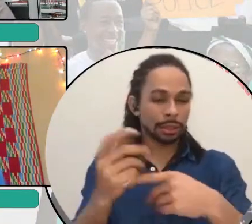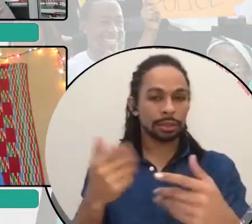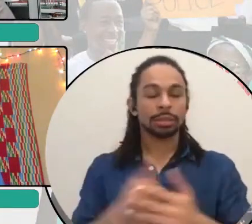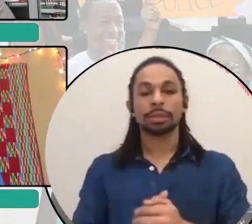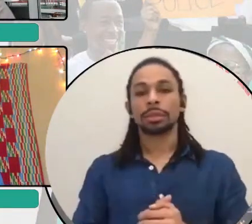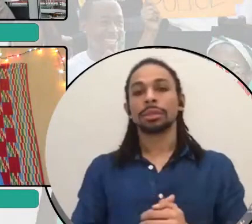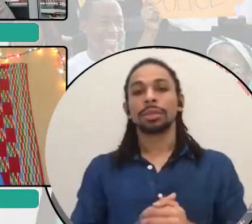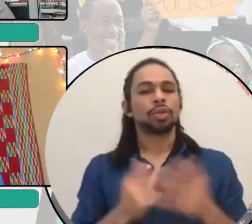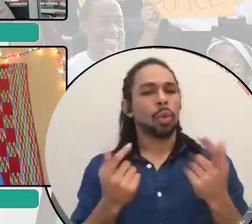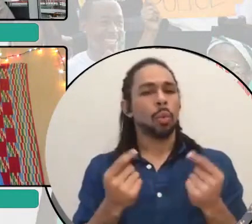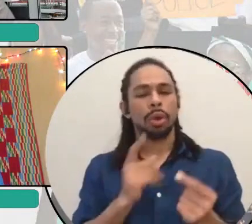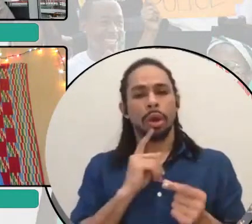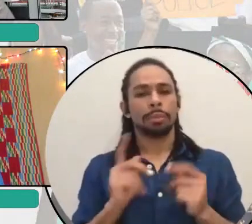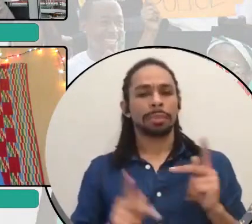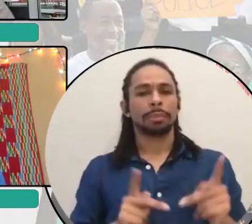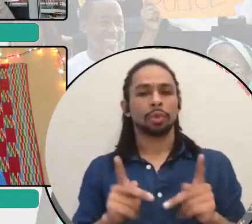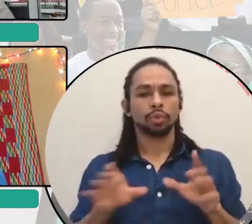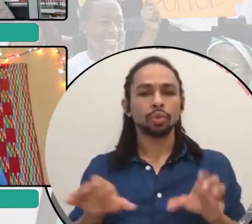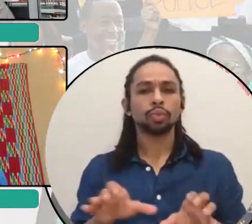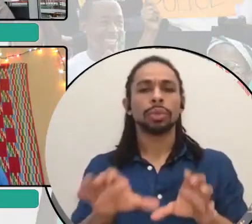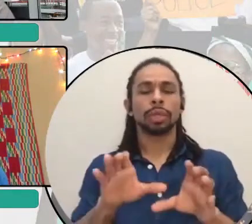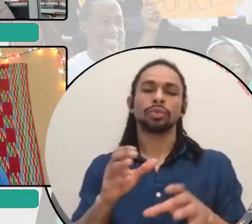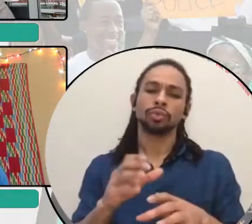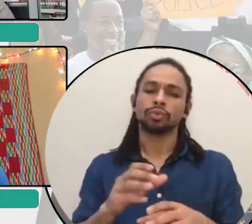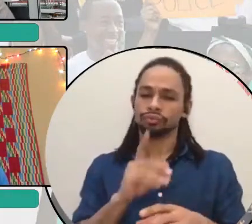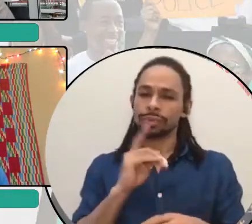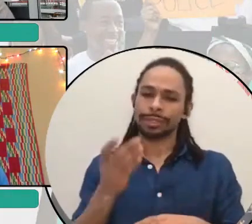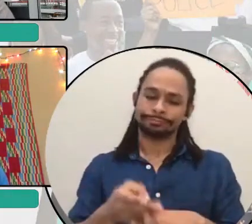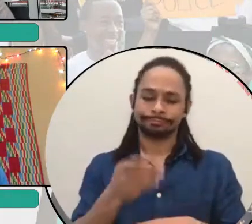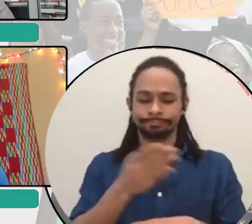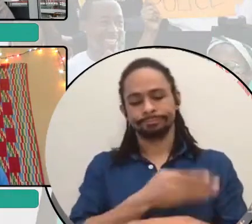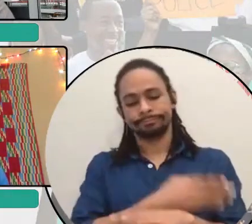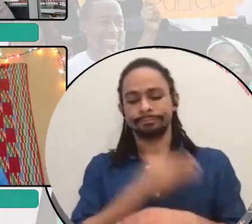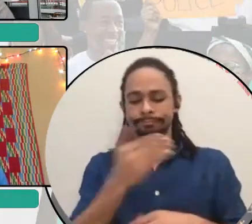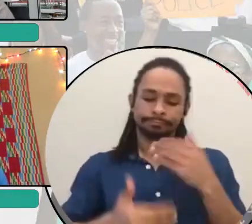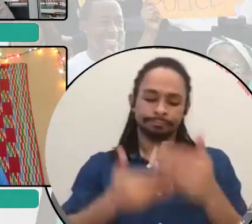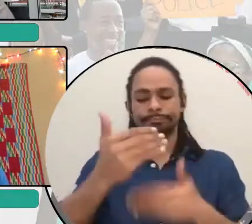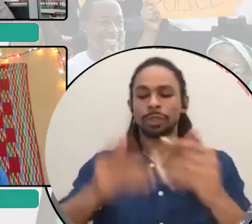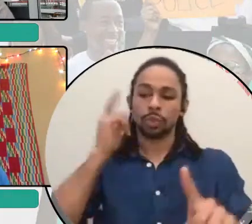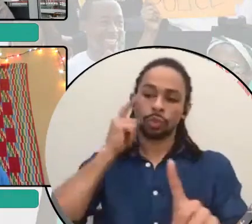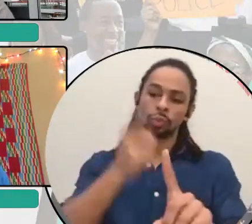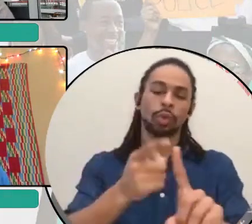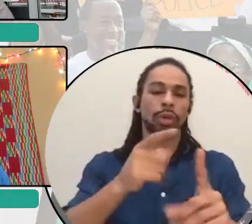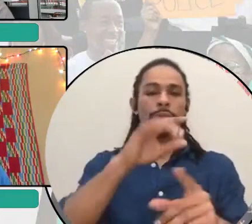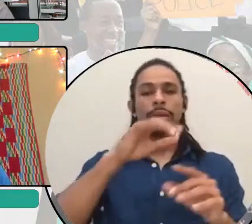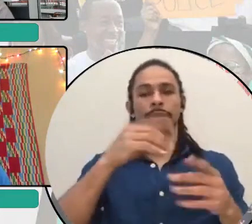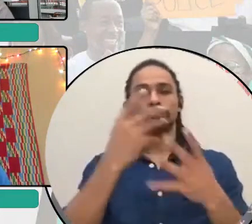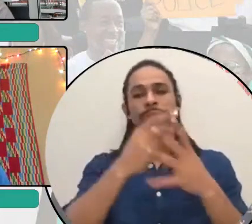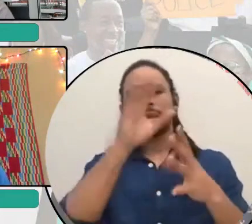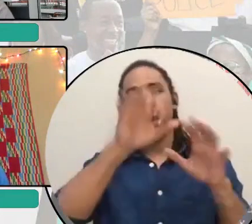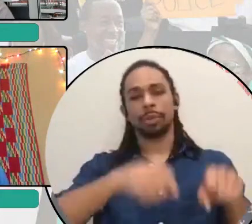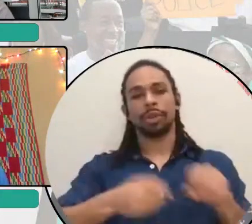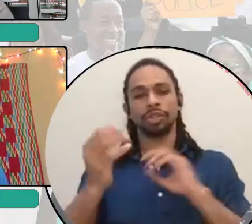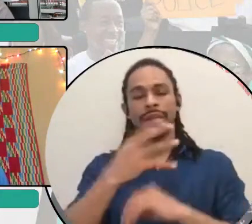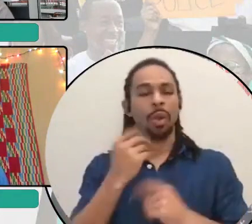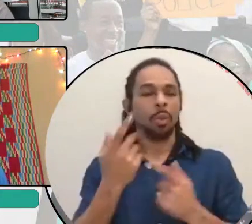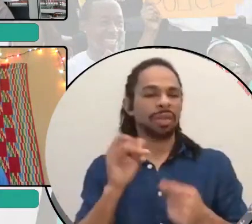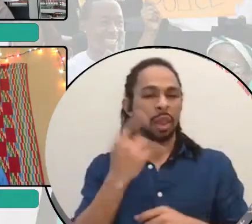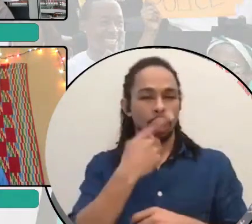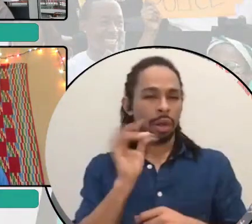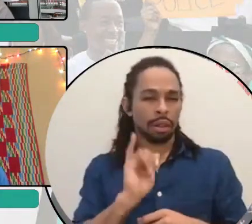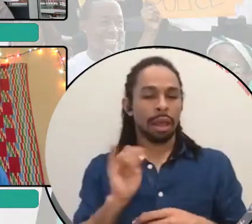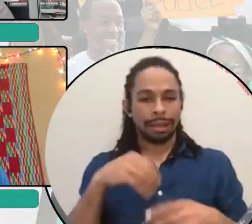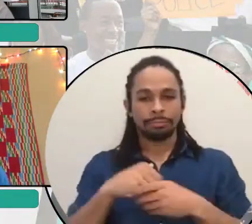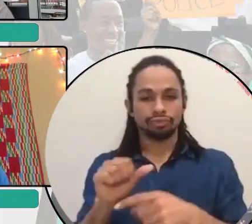towards abolition? Um, and what is the look, the work look like in practice? And, um,